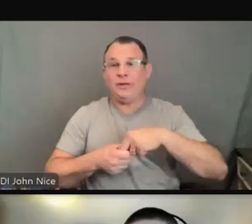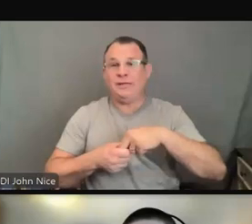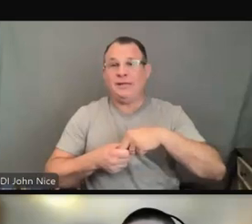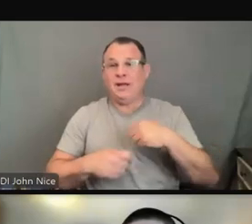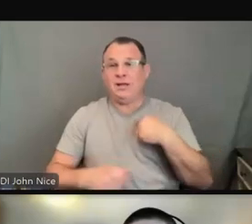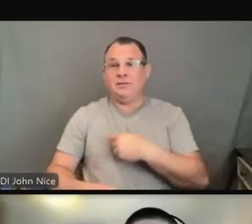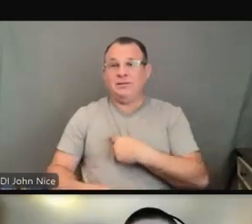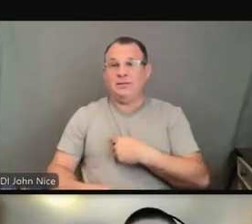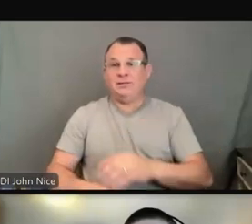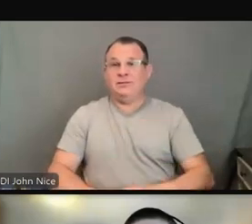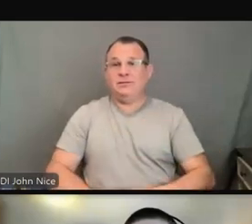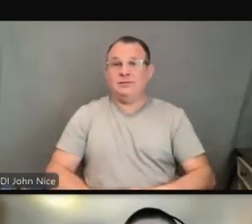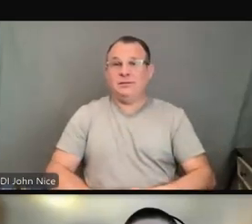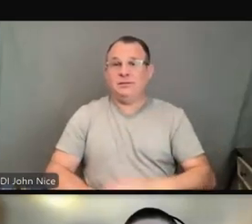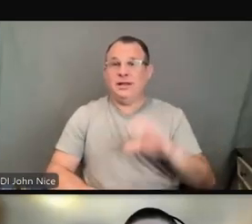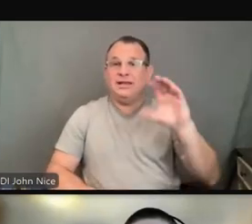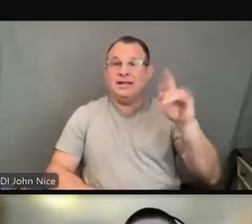Thank you, everyone. It was our pleasure.